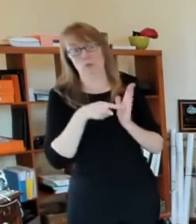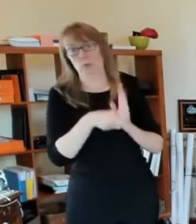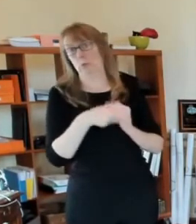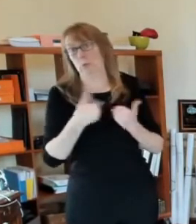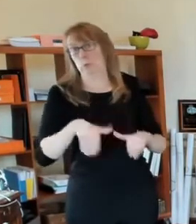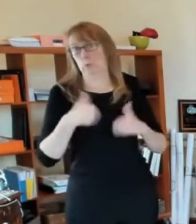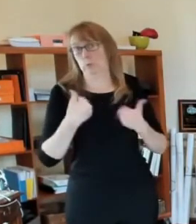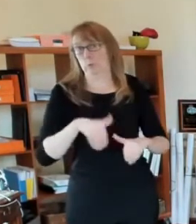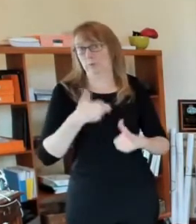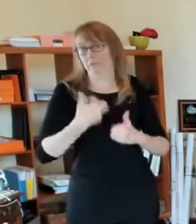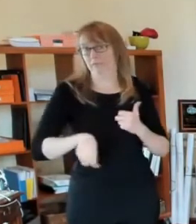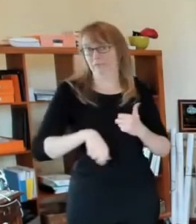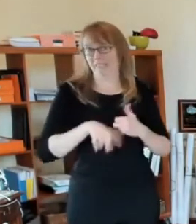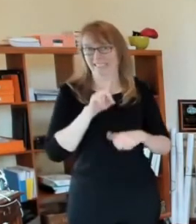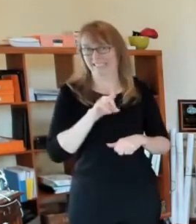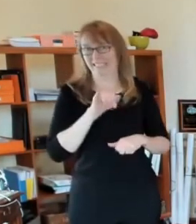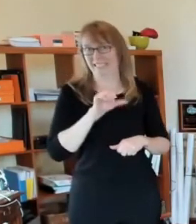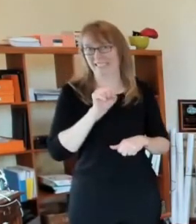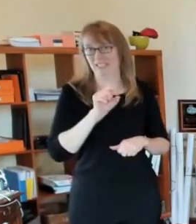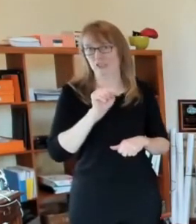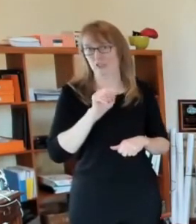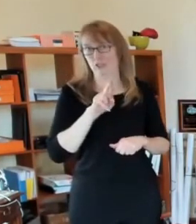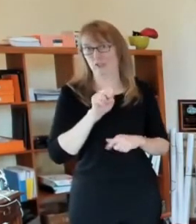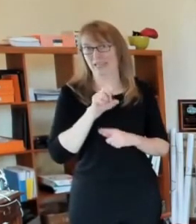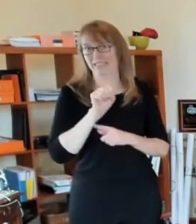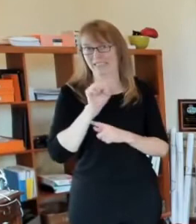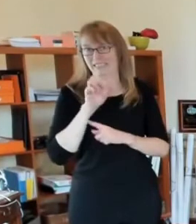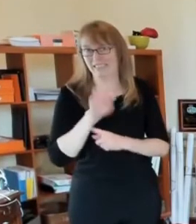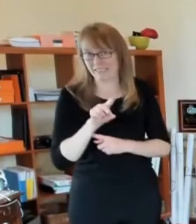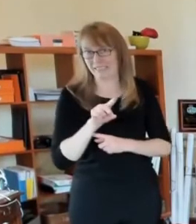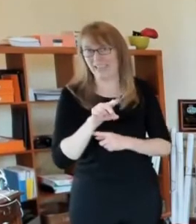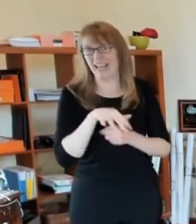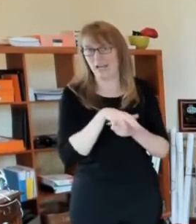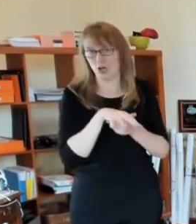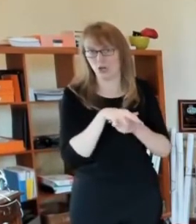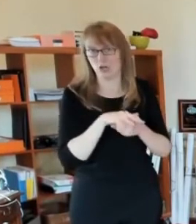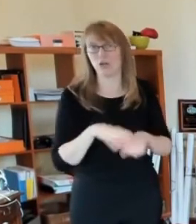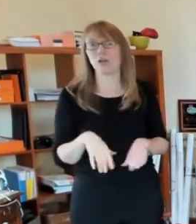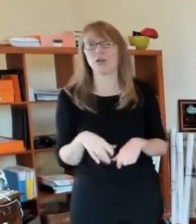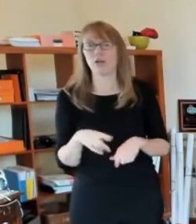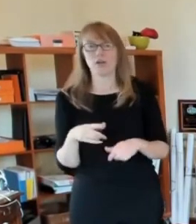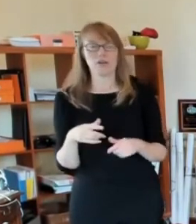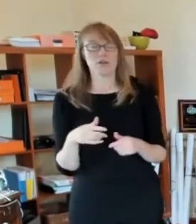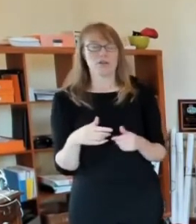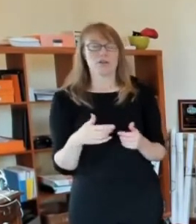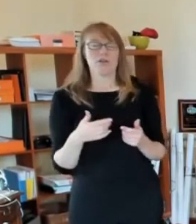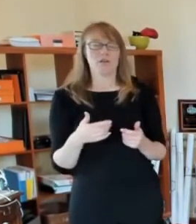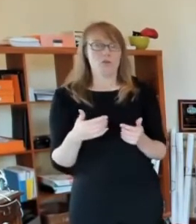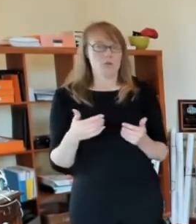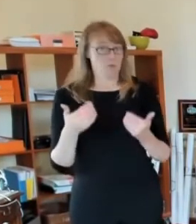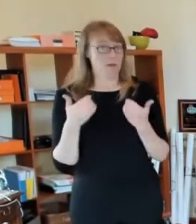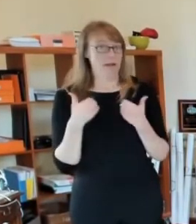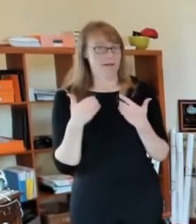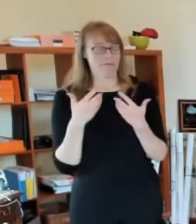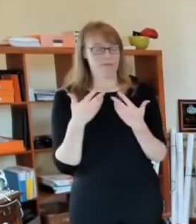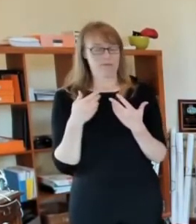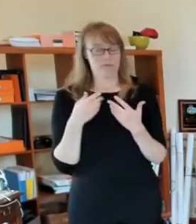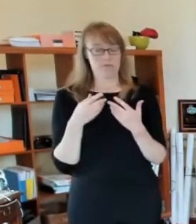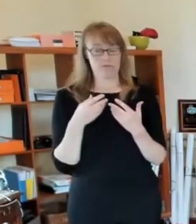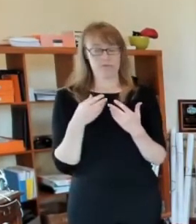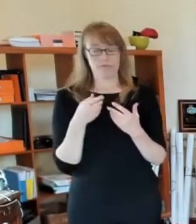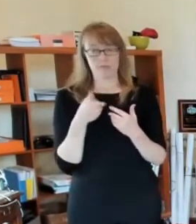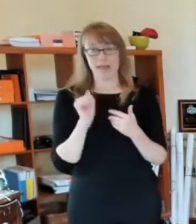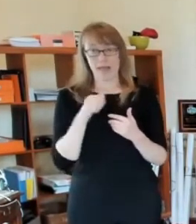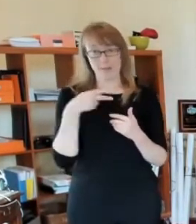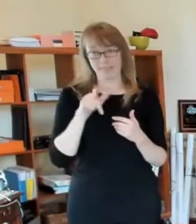areas, choice areas. And so we do have a lot of applications for that. We are working on that now to